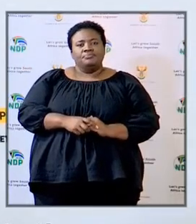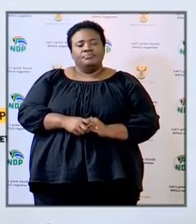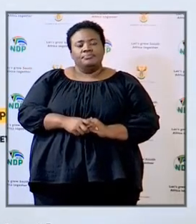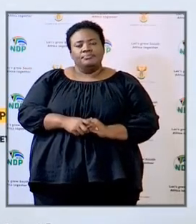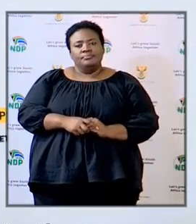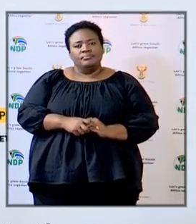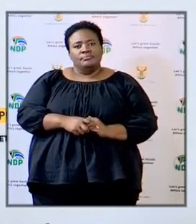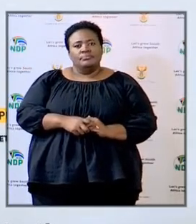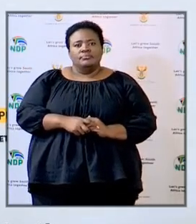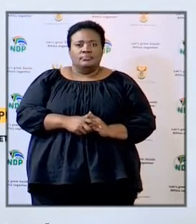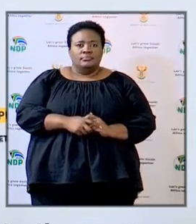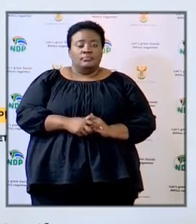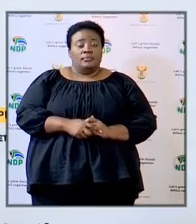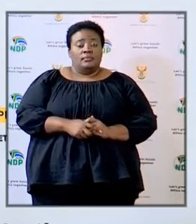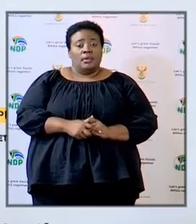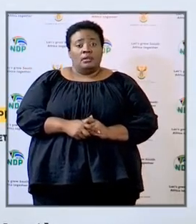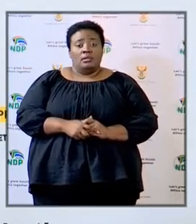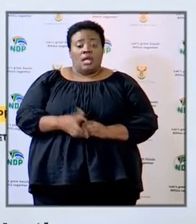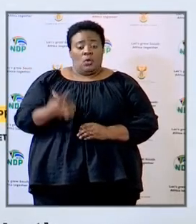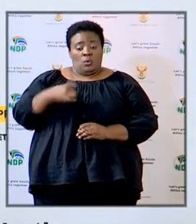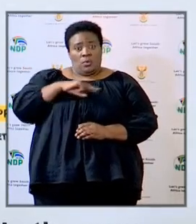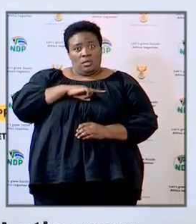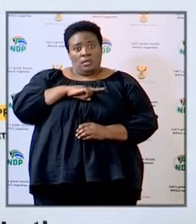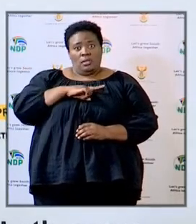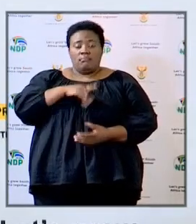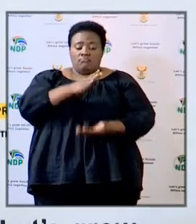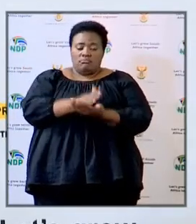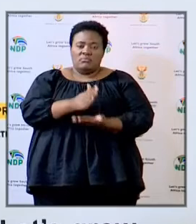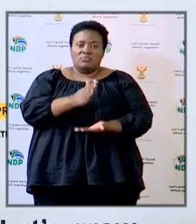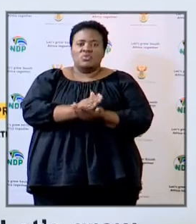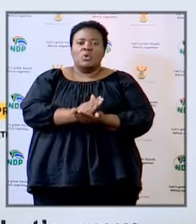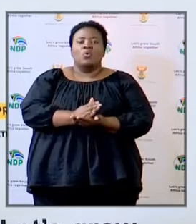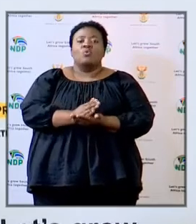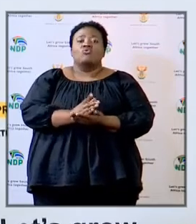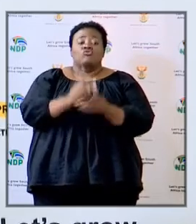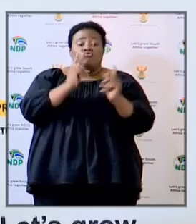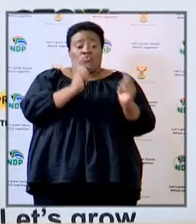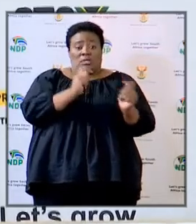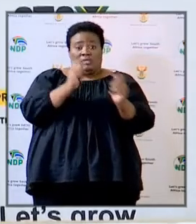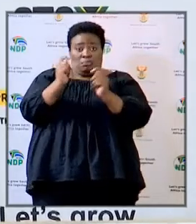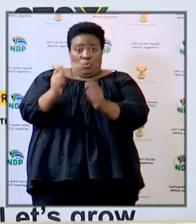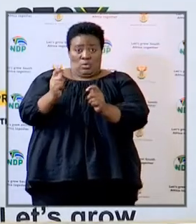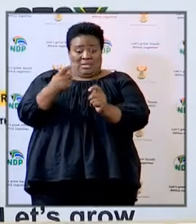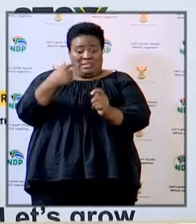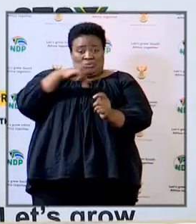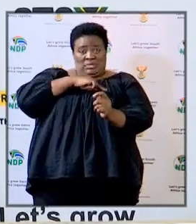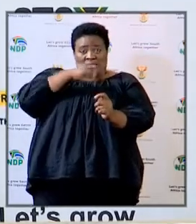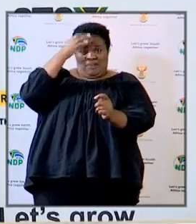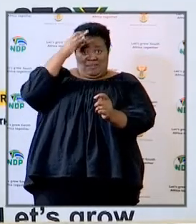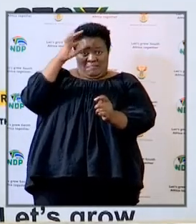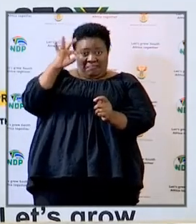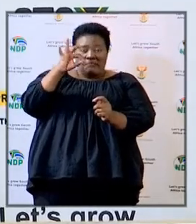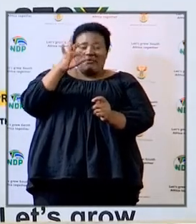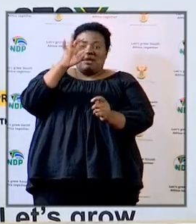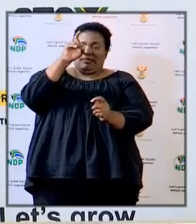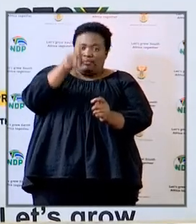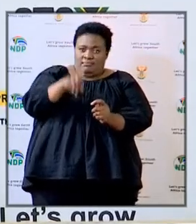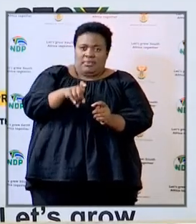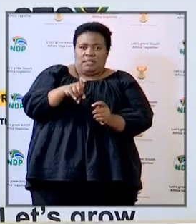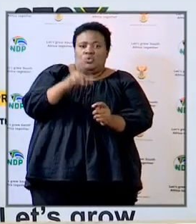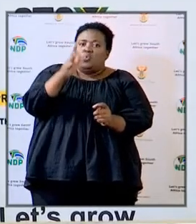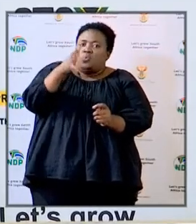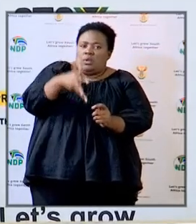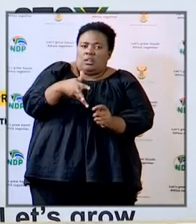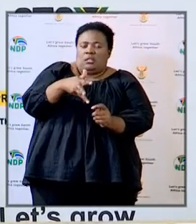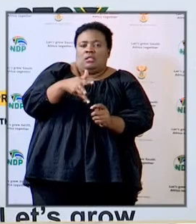so we have ensured that transport that we provide as the state that it will comply